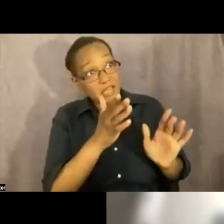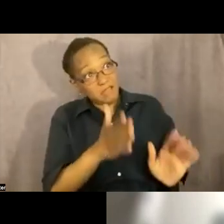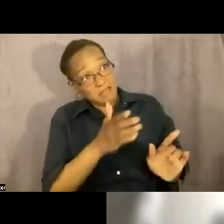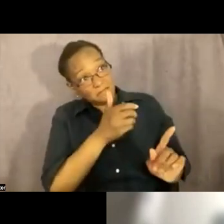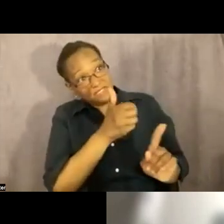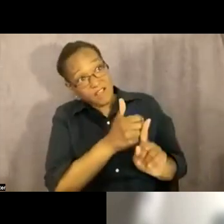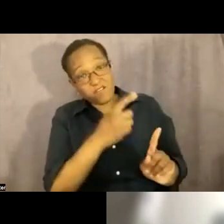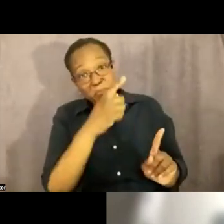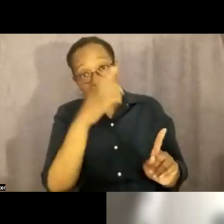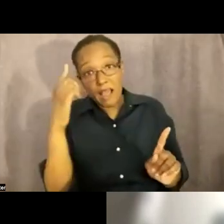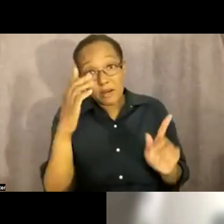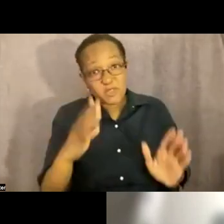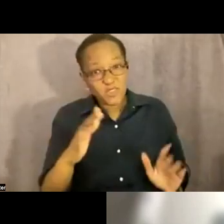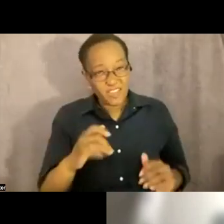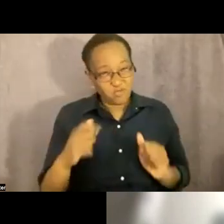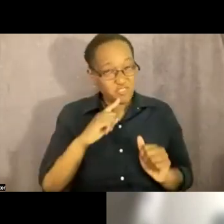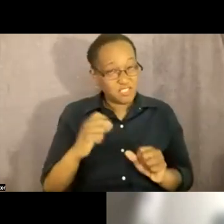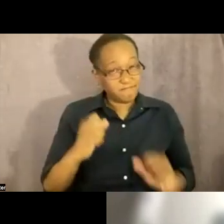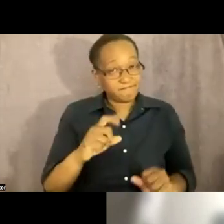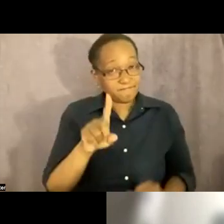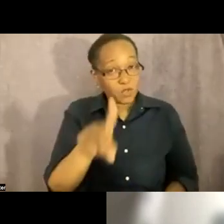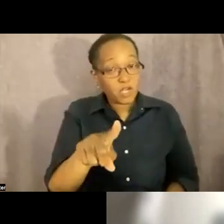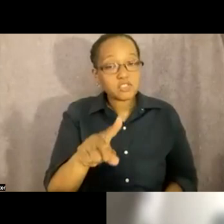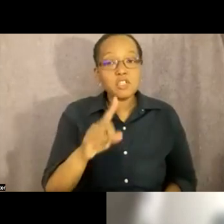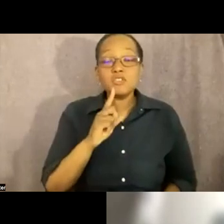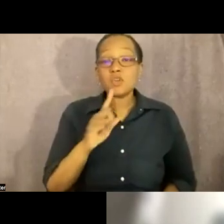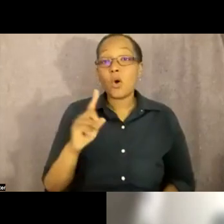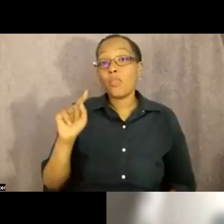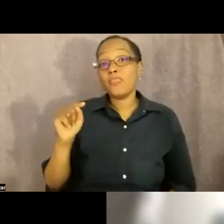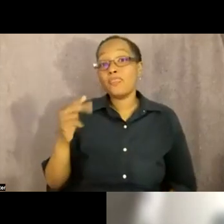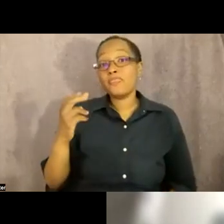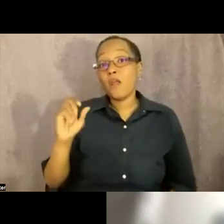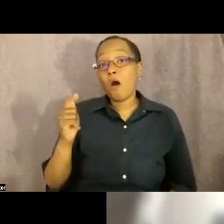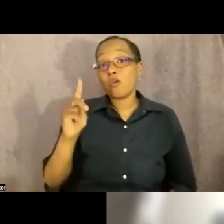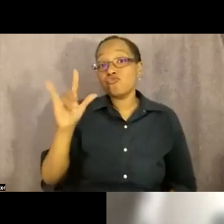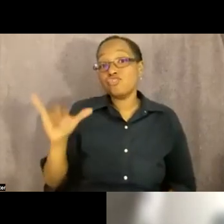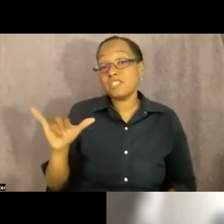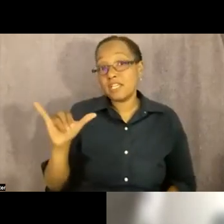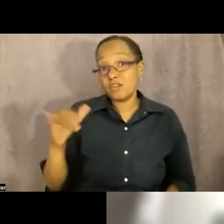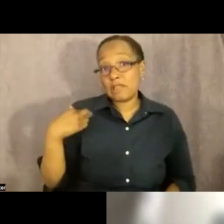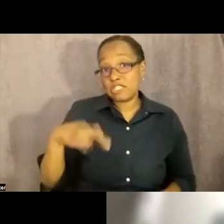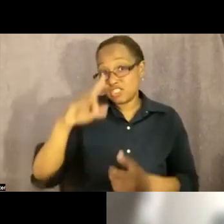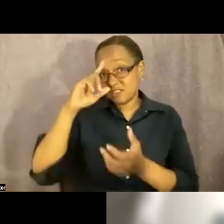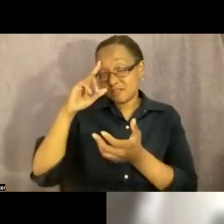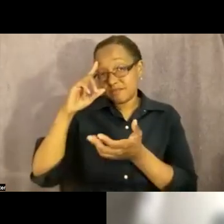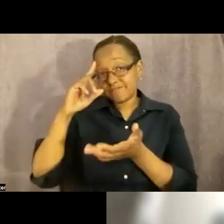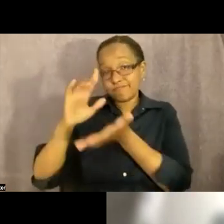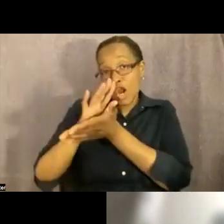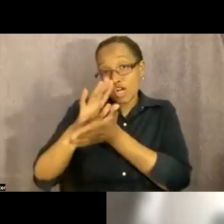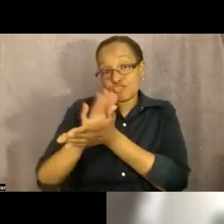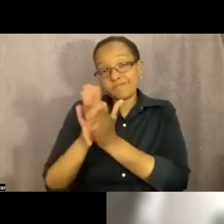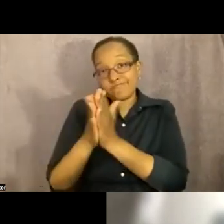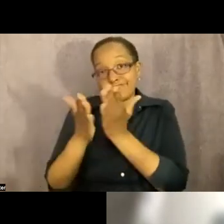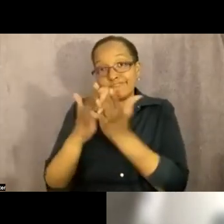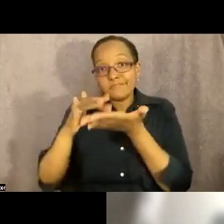i think decolonizing theology is very important because for some folks religion is very dear to their heart